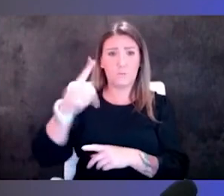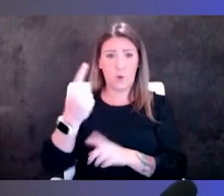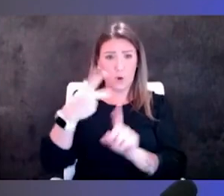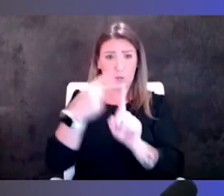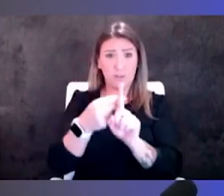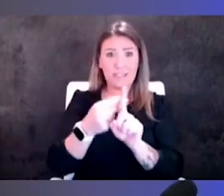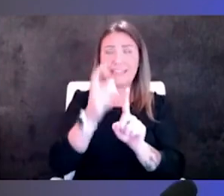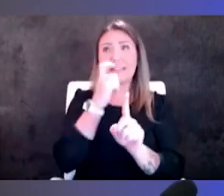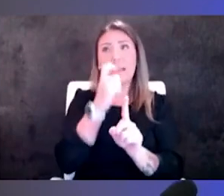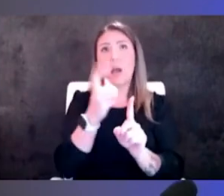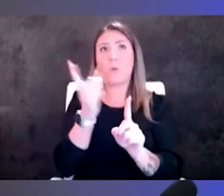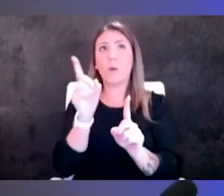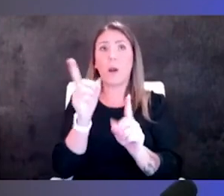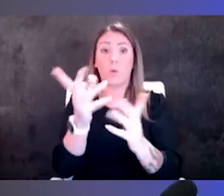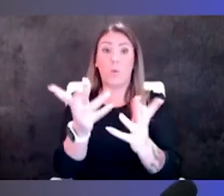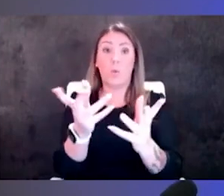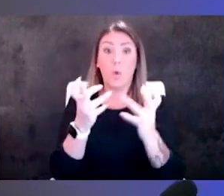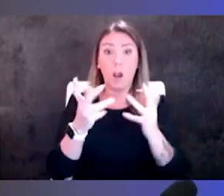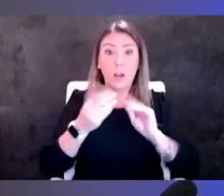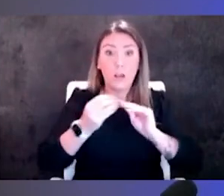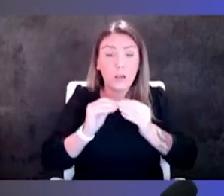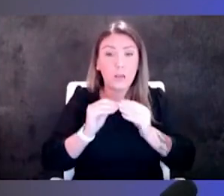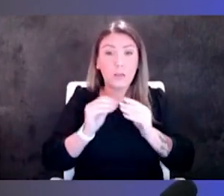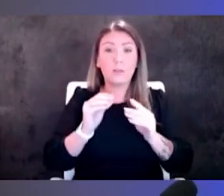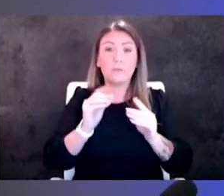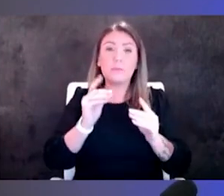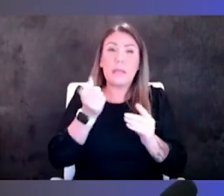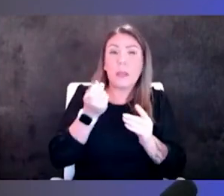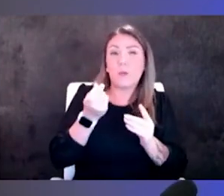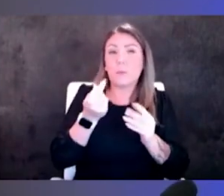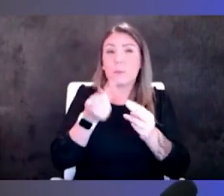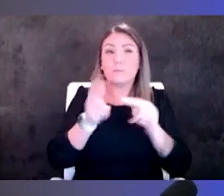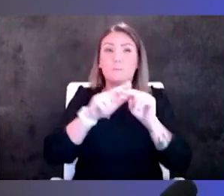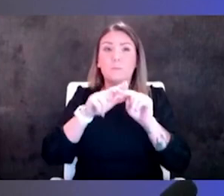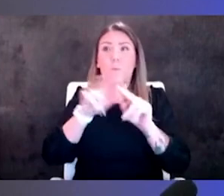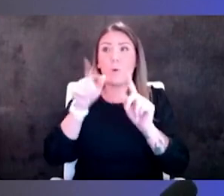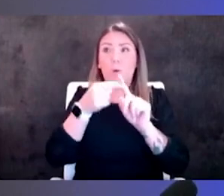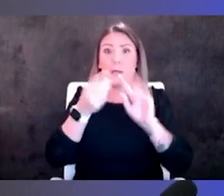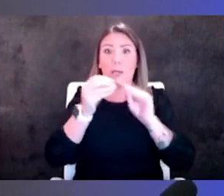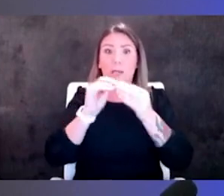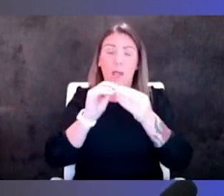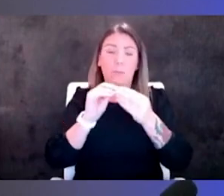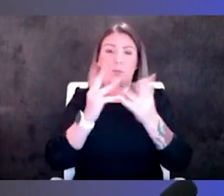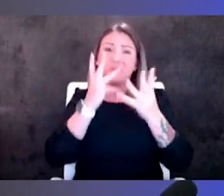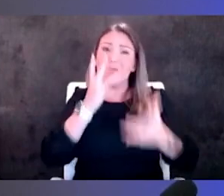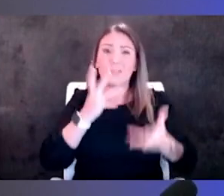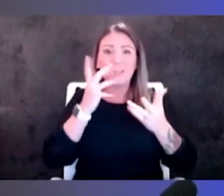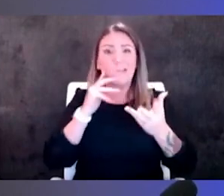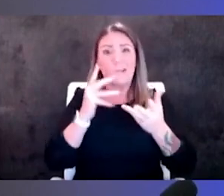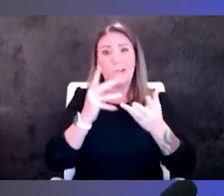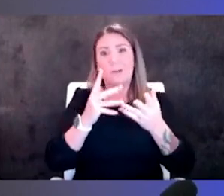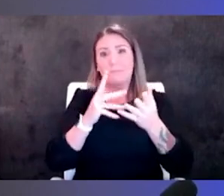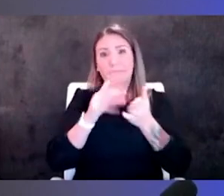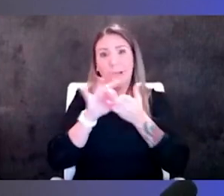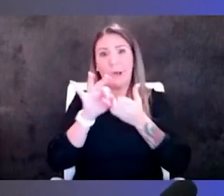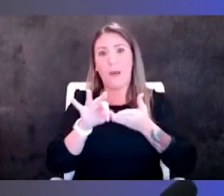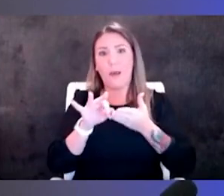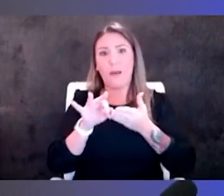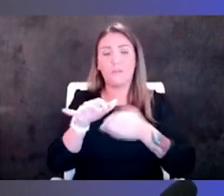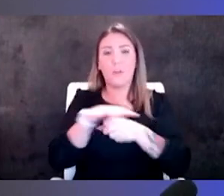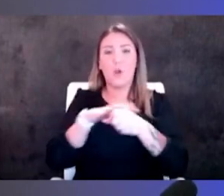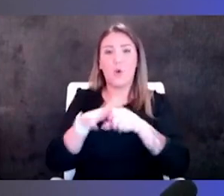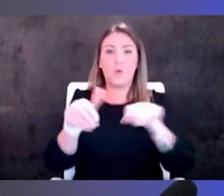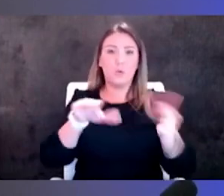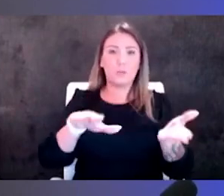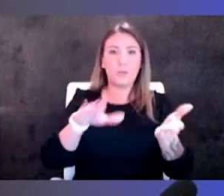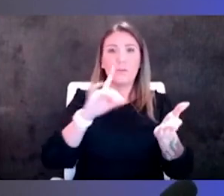see it and it seems like we get a little bit of an uptake when we see a bump in the unfortunately the number of local deaths yeah that seems to draw